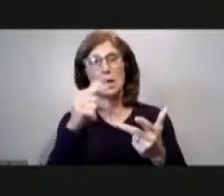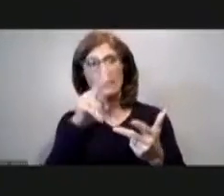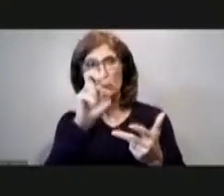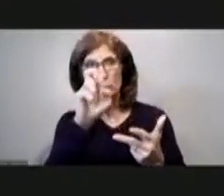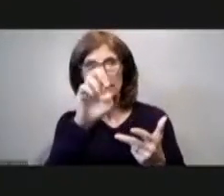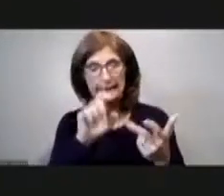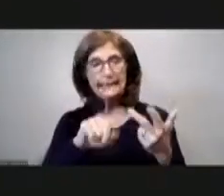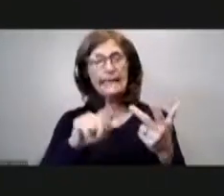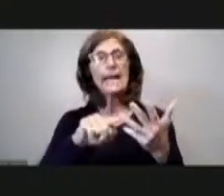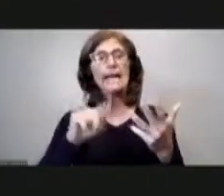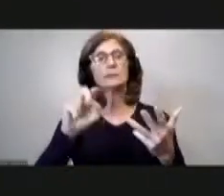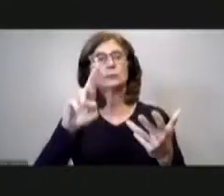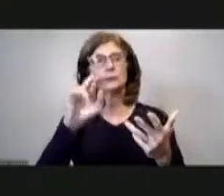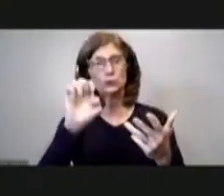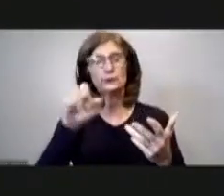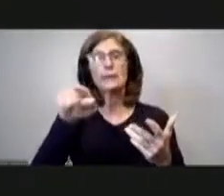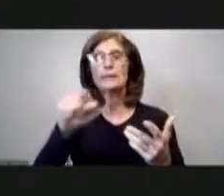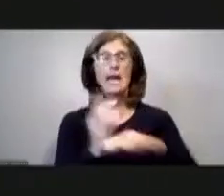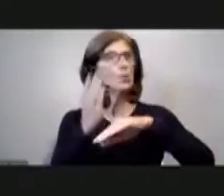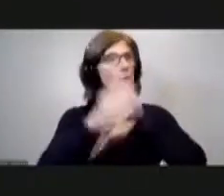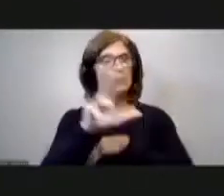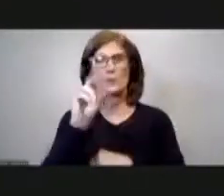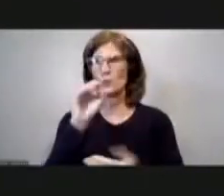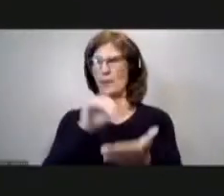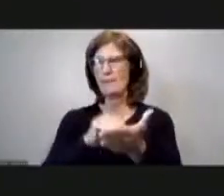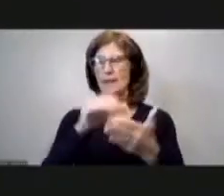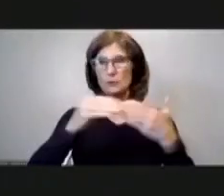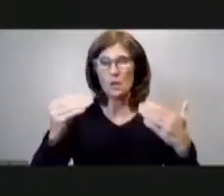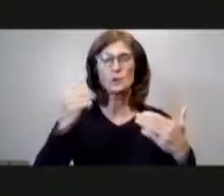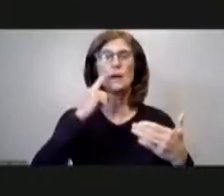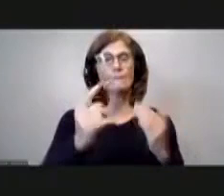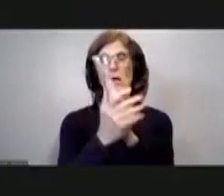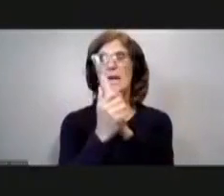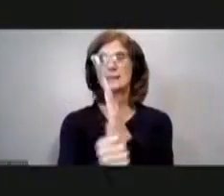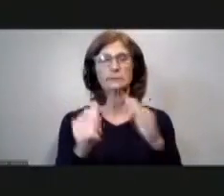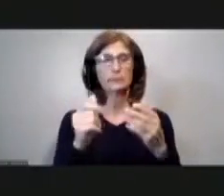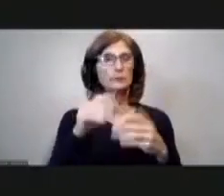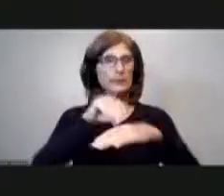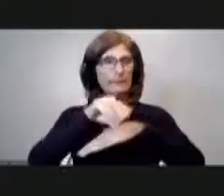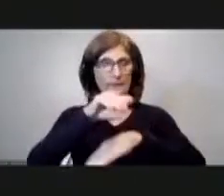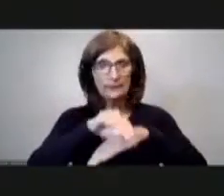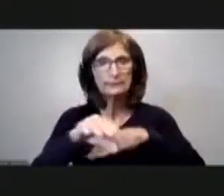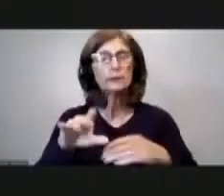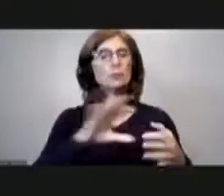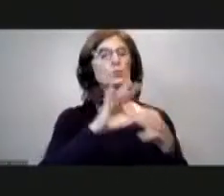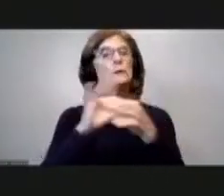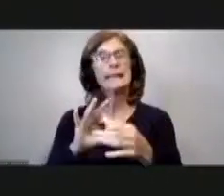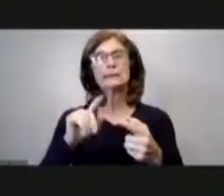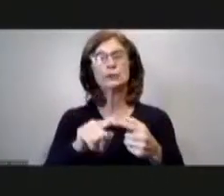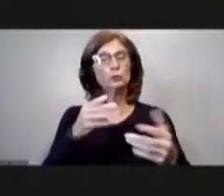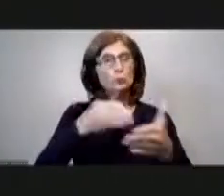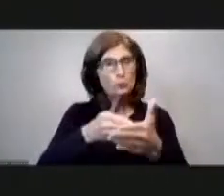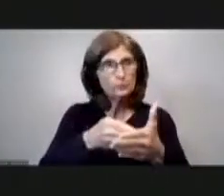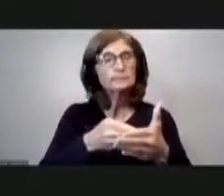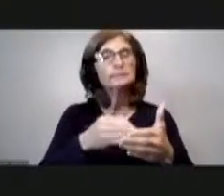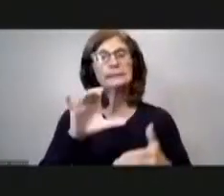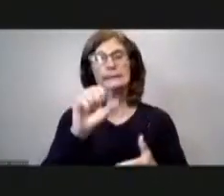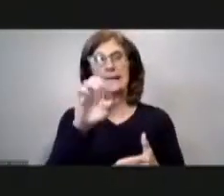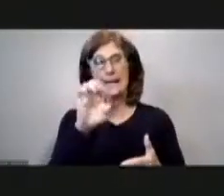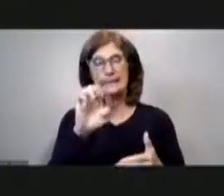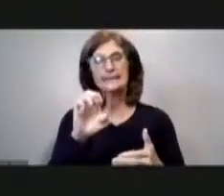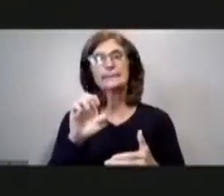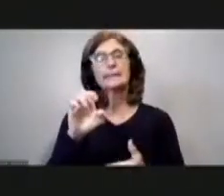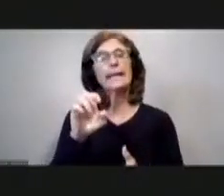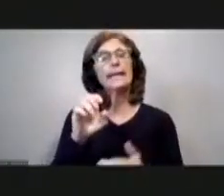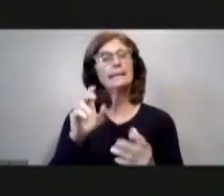in an amount not to exceed thirty thirty thousand dollars for expert legal services related to litigation in the united states district